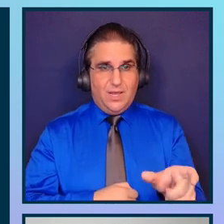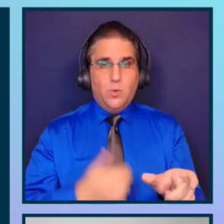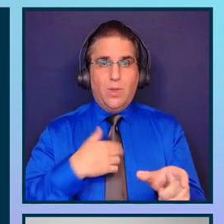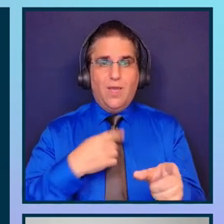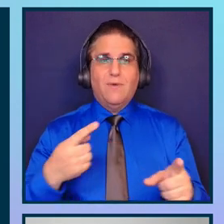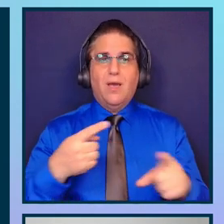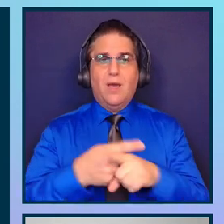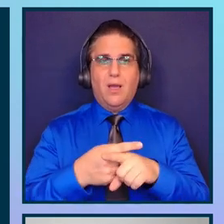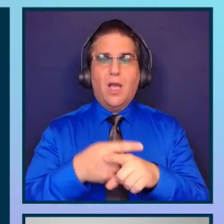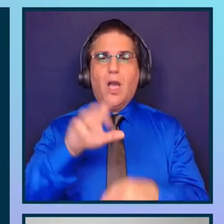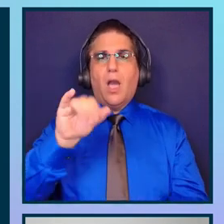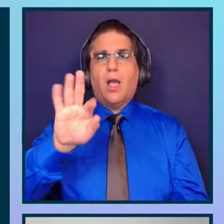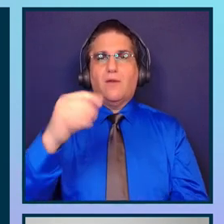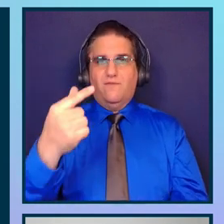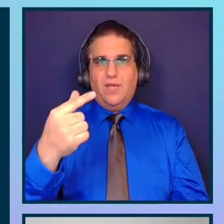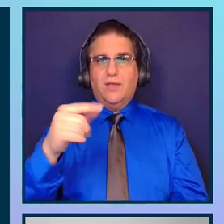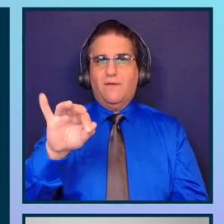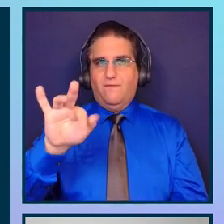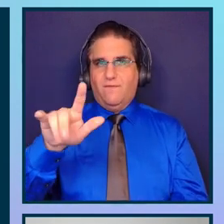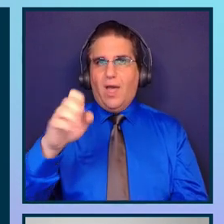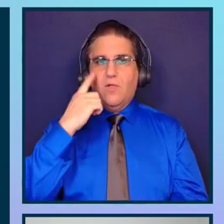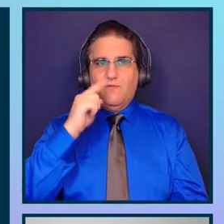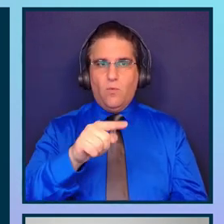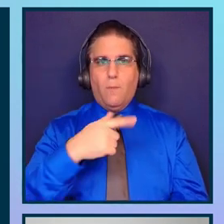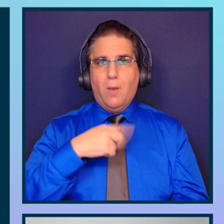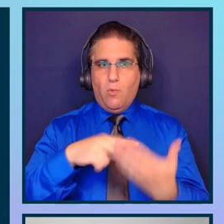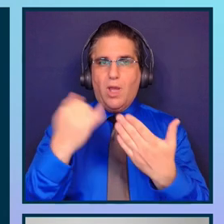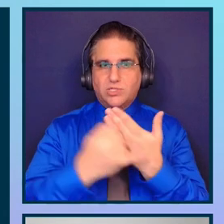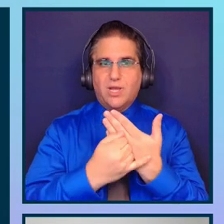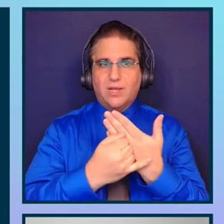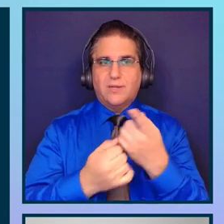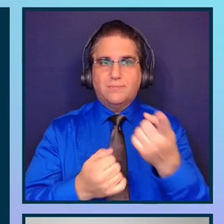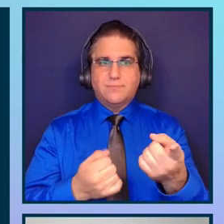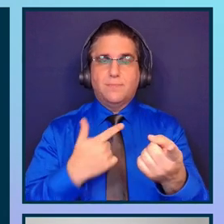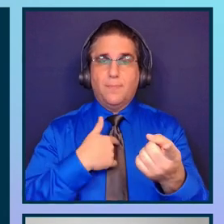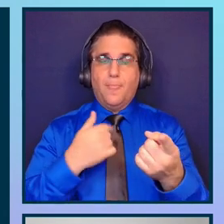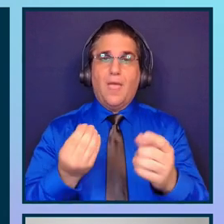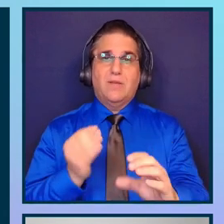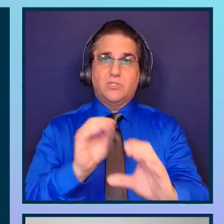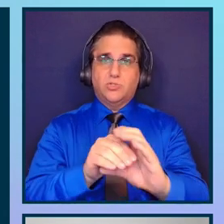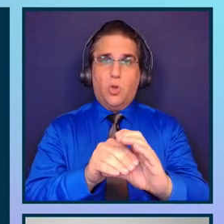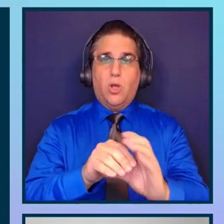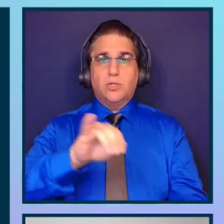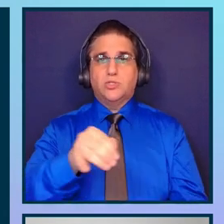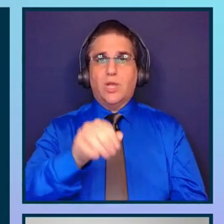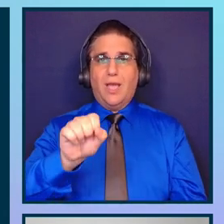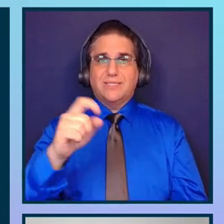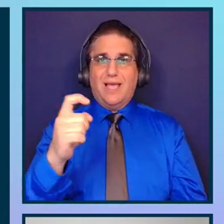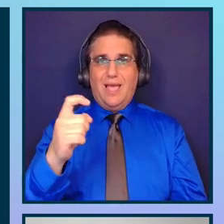file for my project and I've installed the JSX